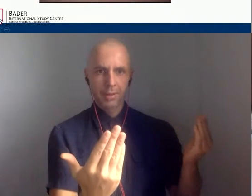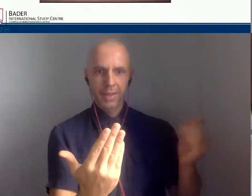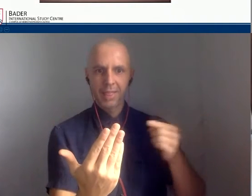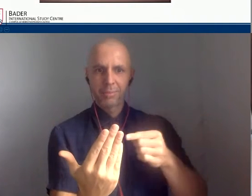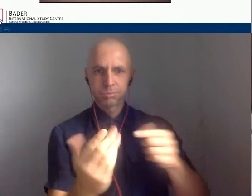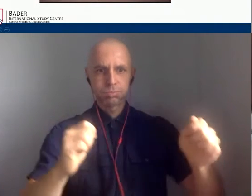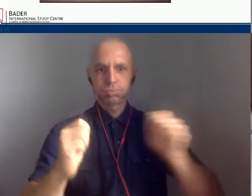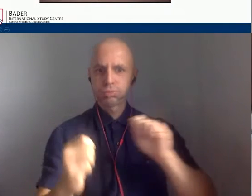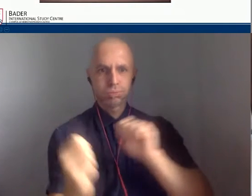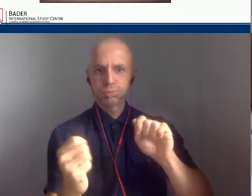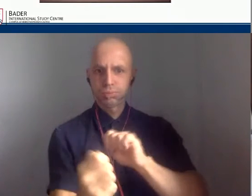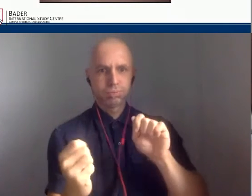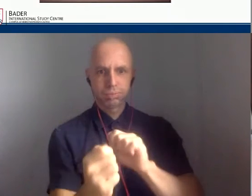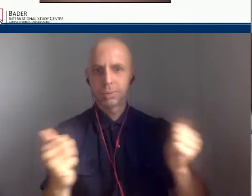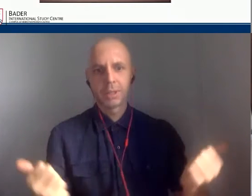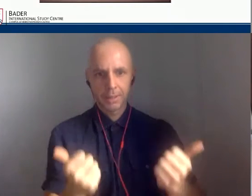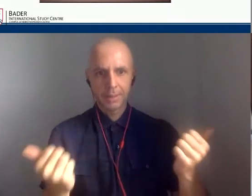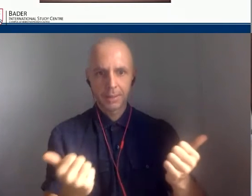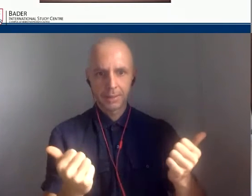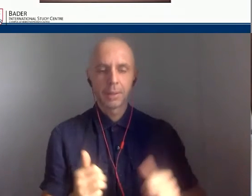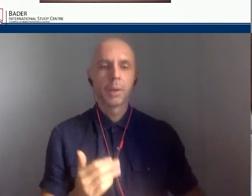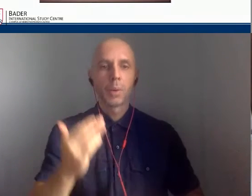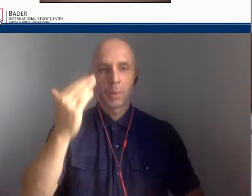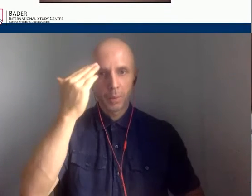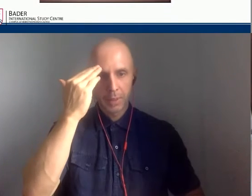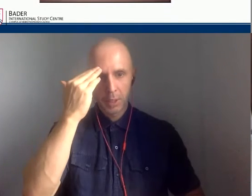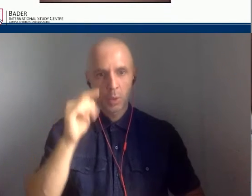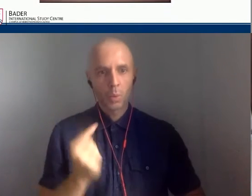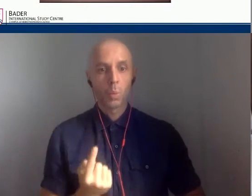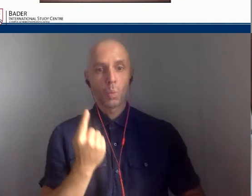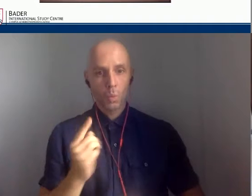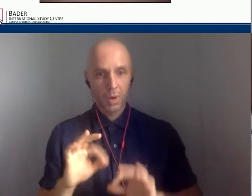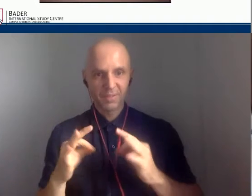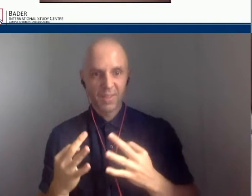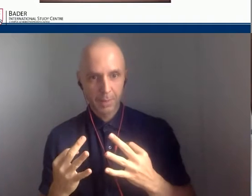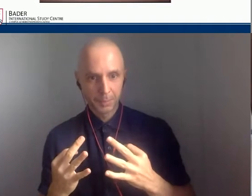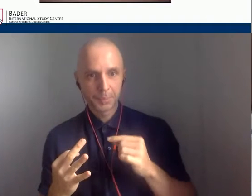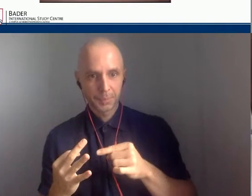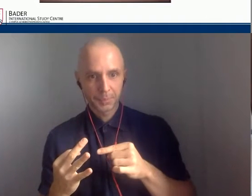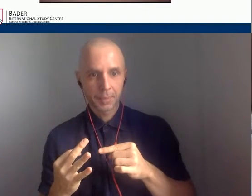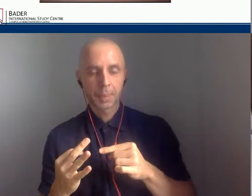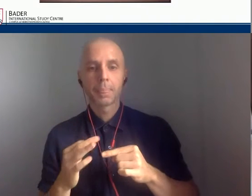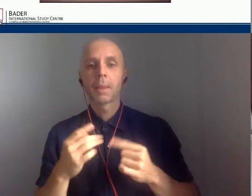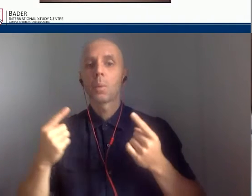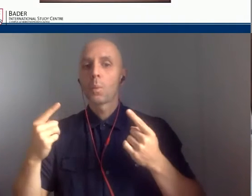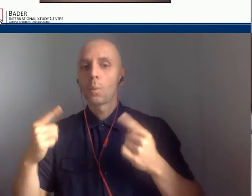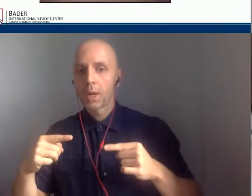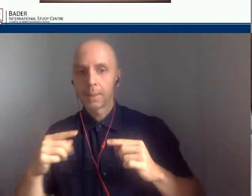Dacre family lost much of their fortune when they were building the castle